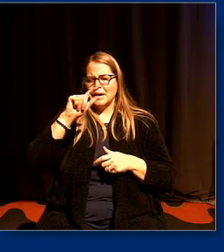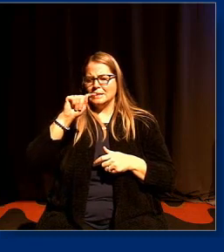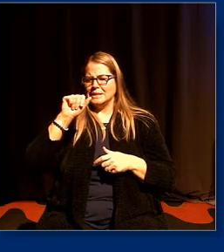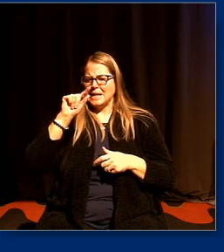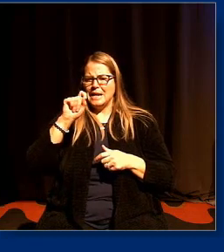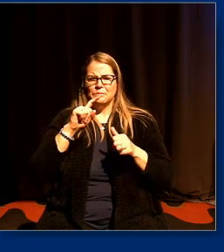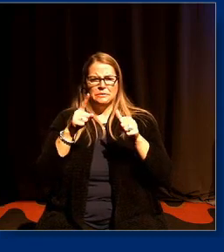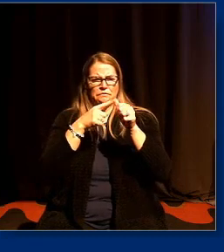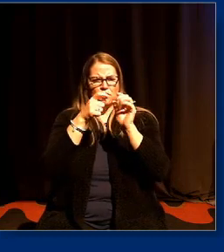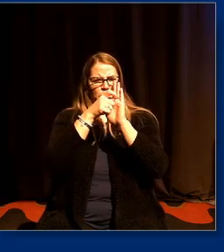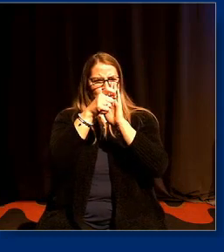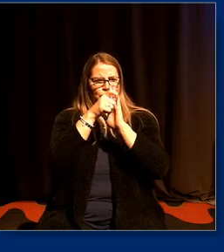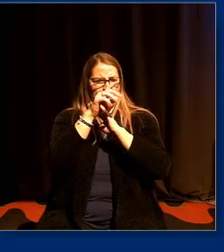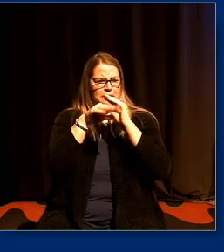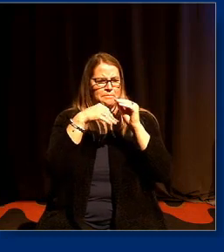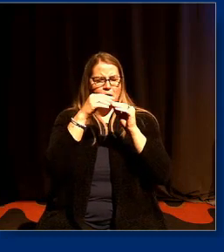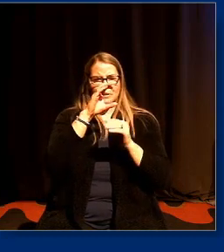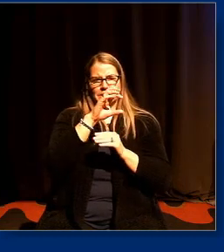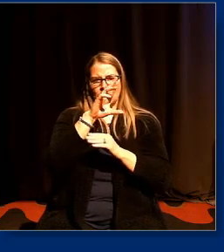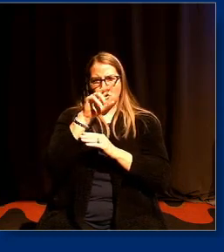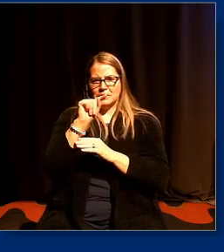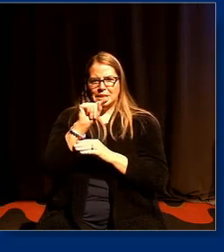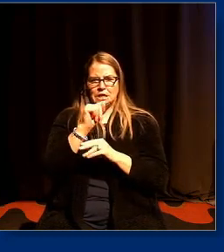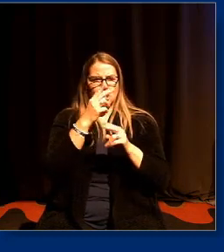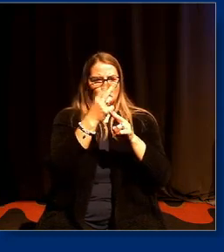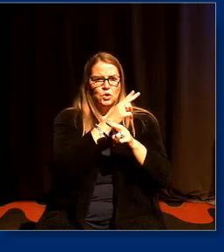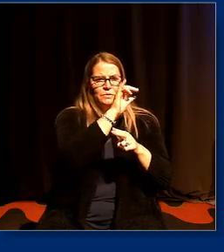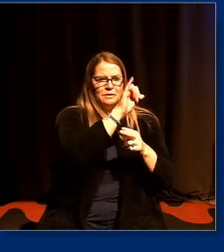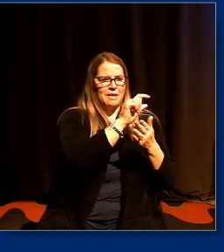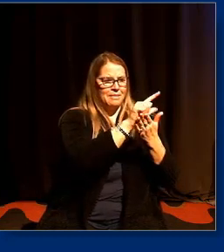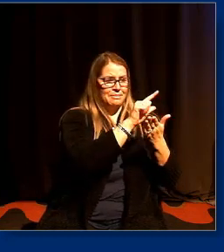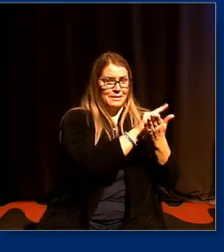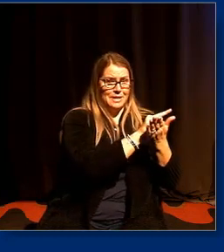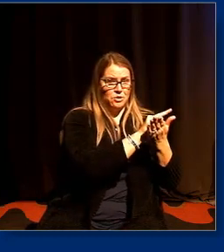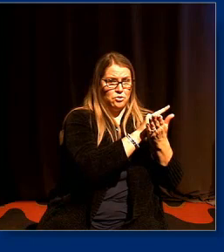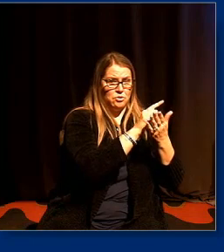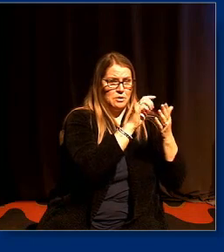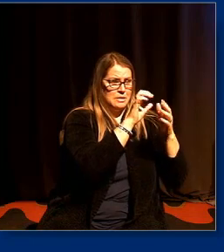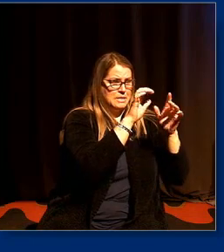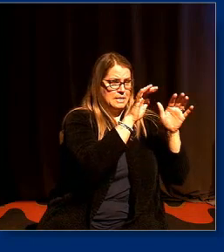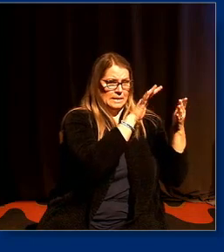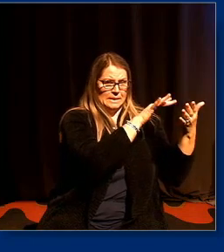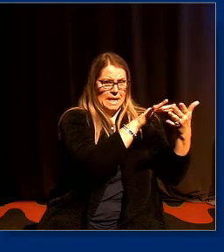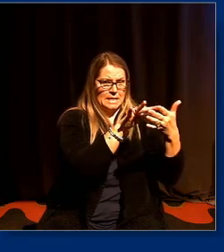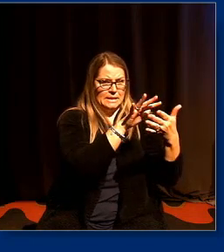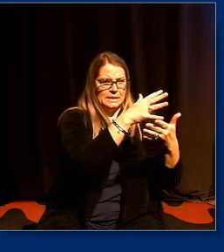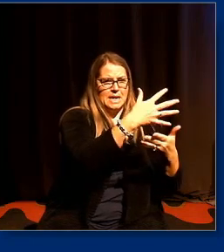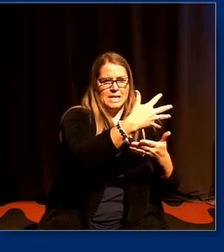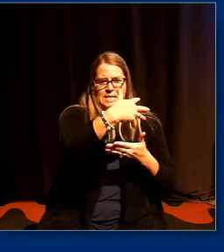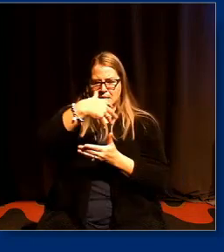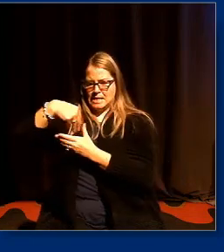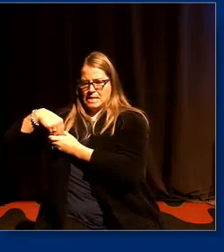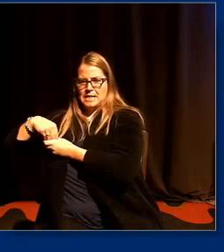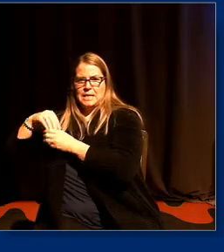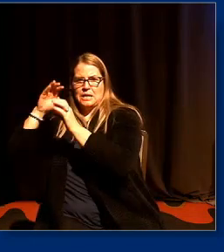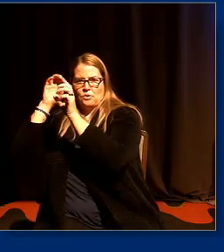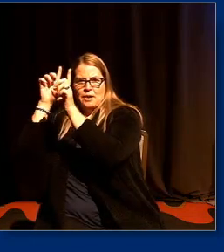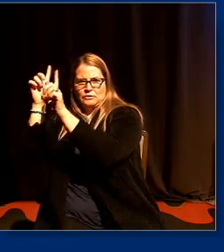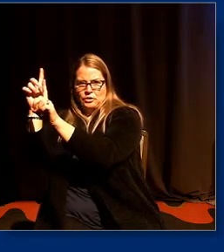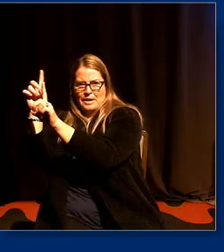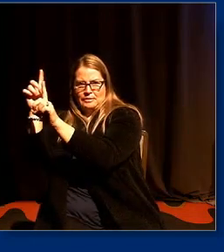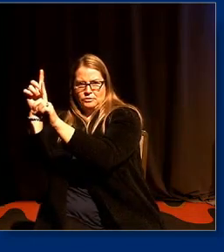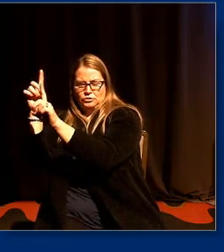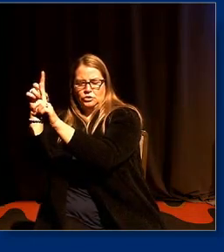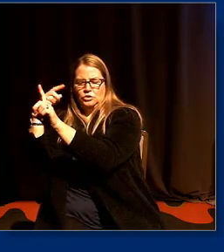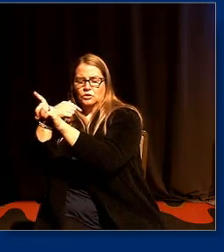write about crt taking it from from legal studies and putting it into education um and i've been